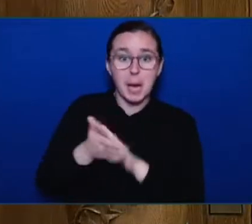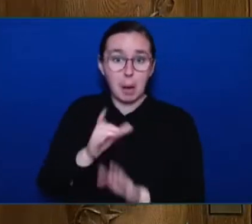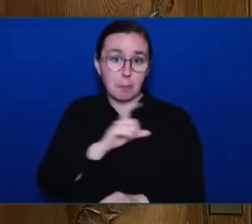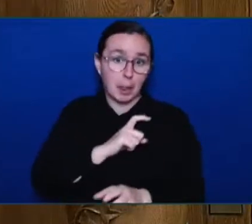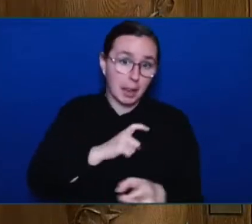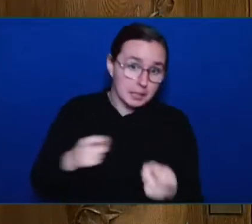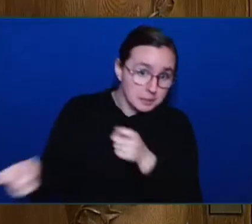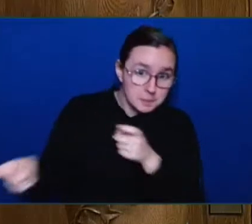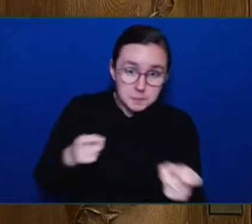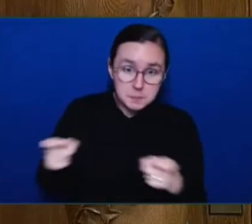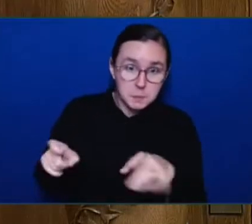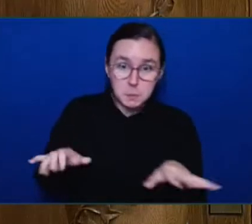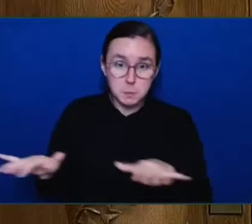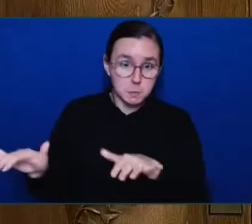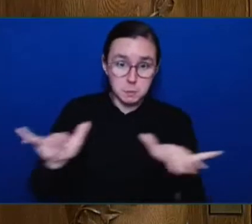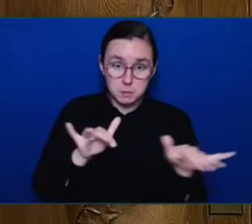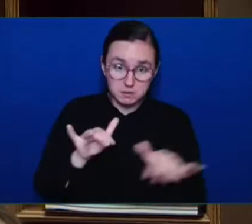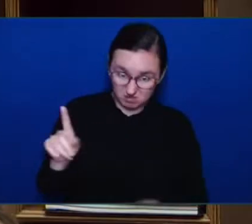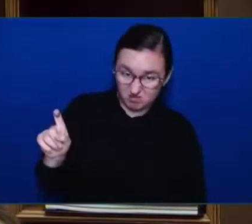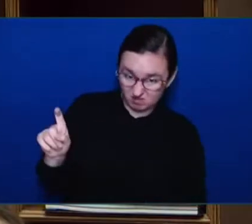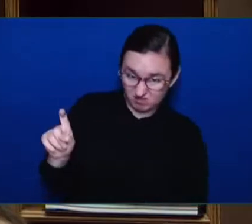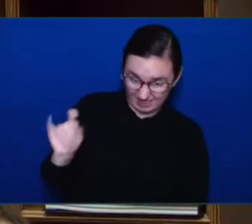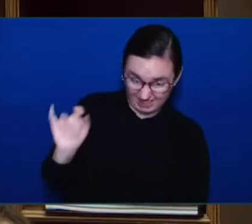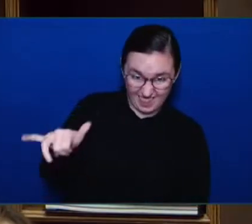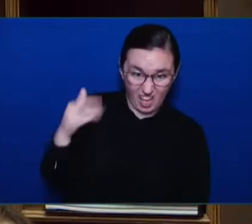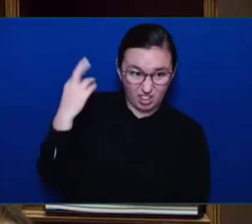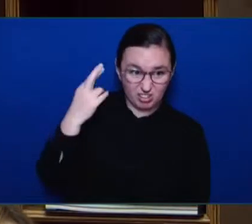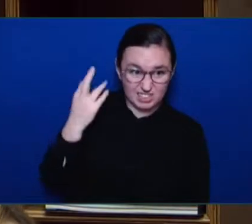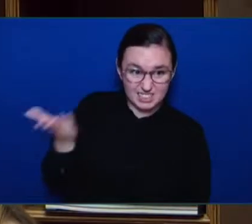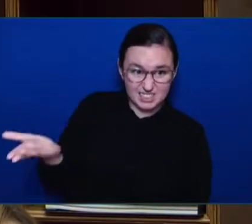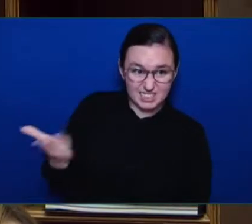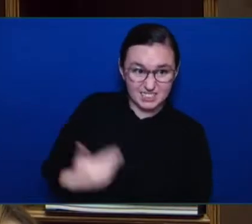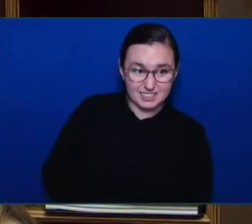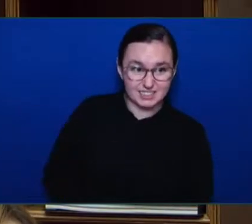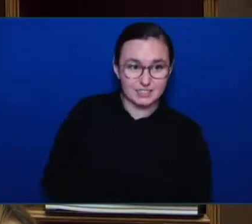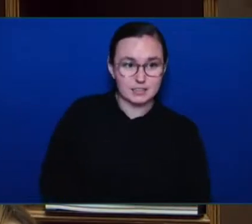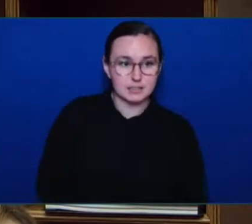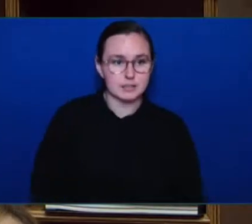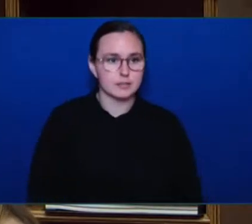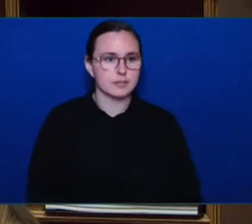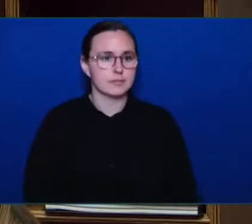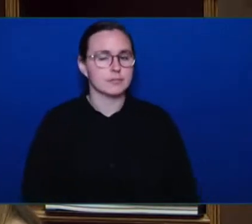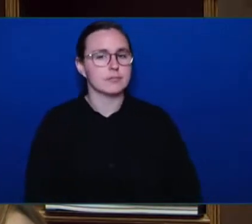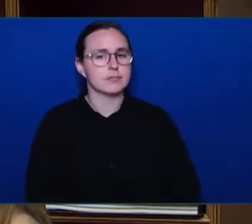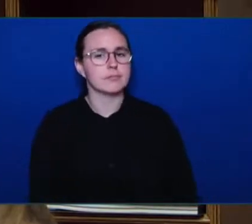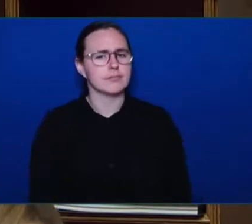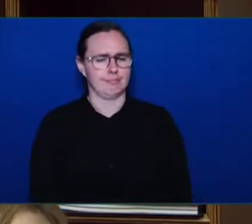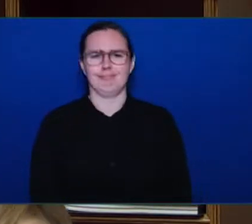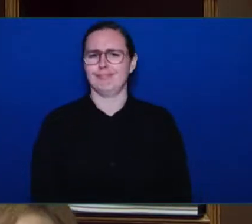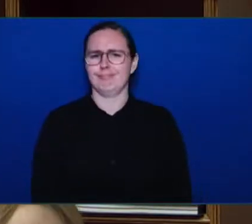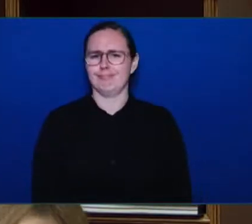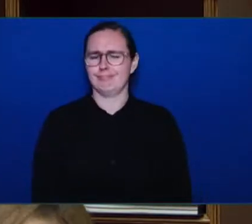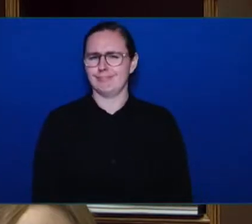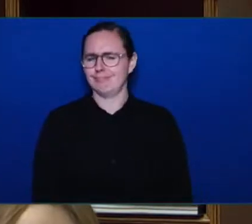Minister. Thank you, Honourable Speaker. And I reject every premise that the member just spoke of.